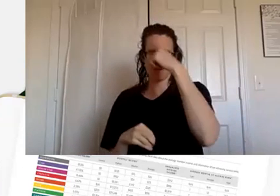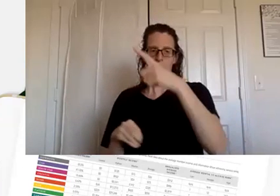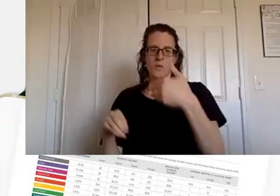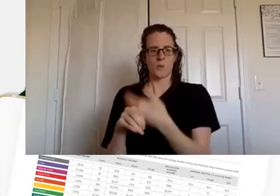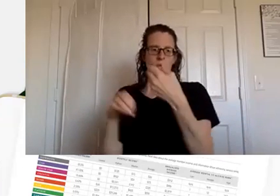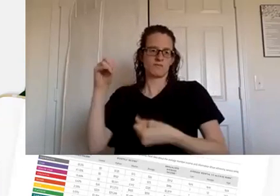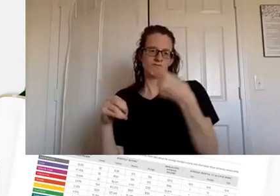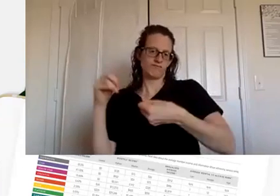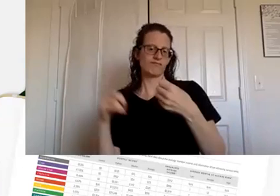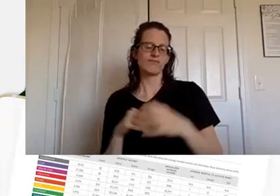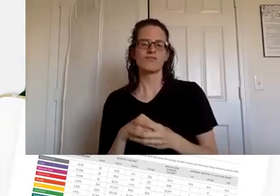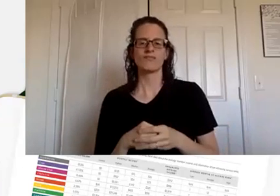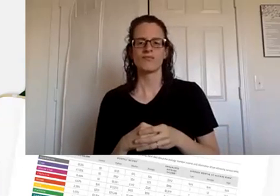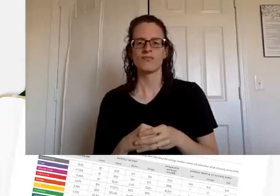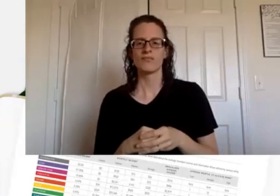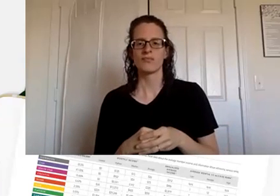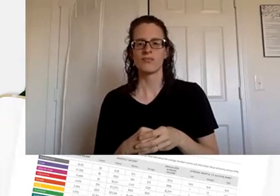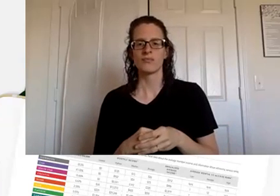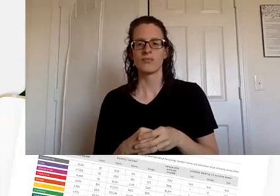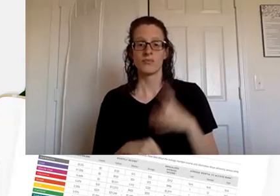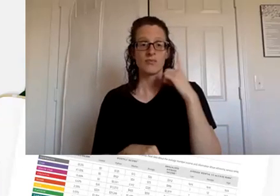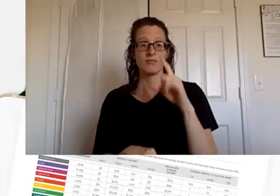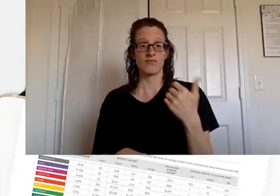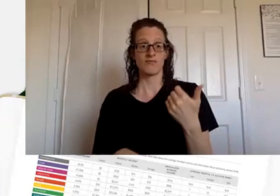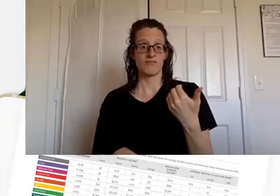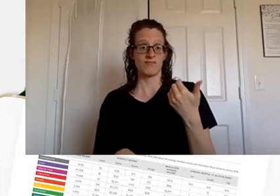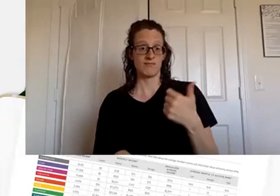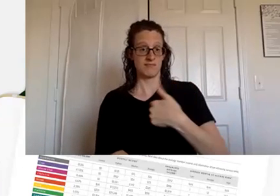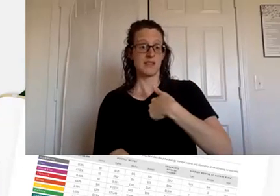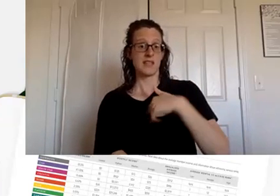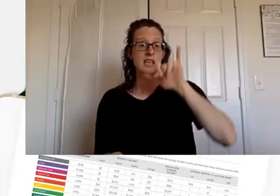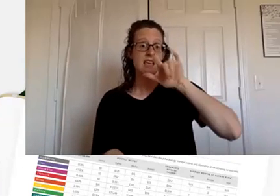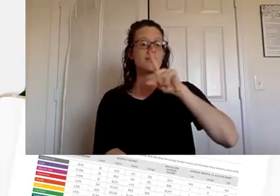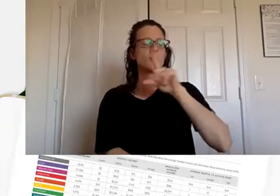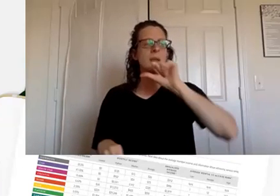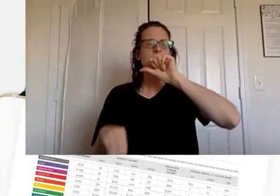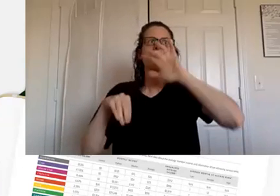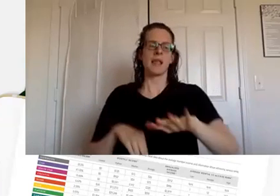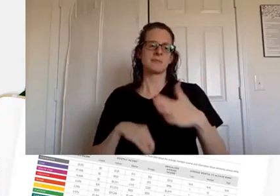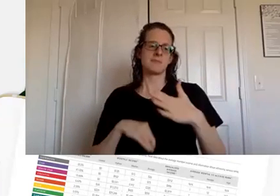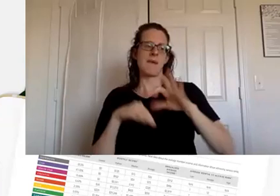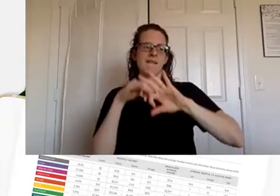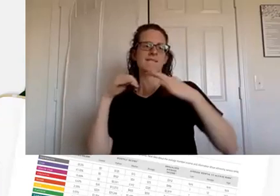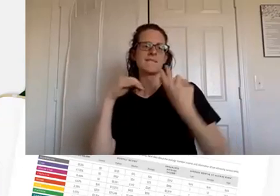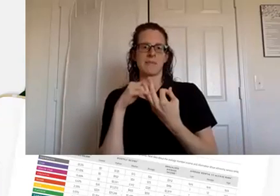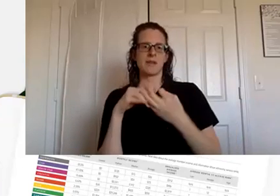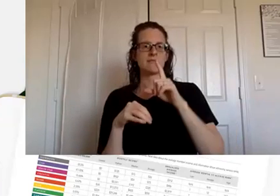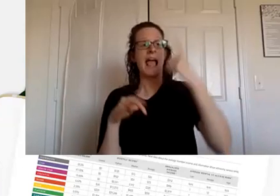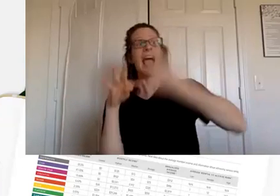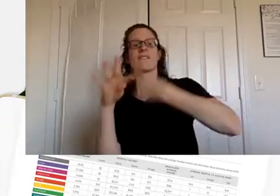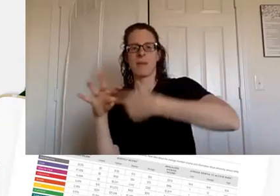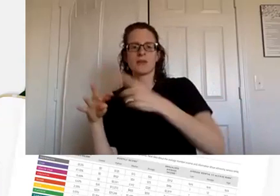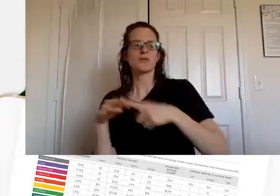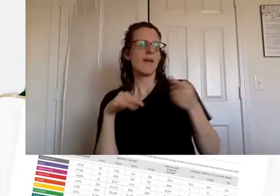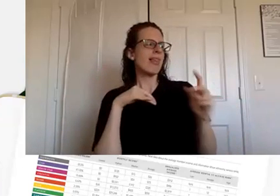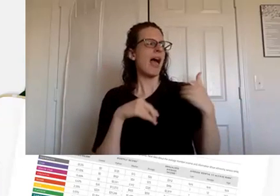um so for me Young Living has blessed our family every month to allow